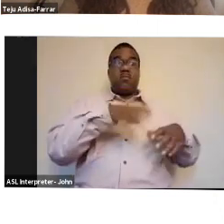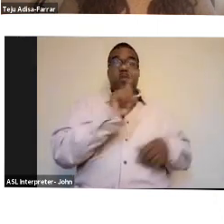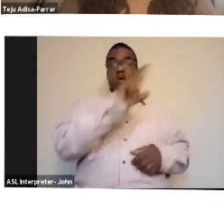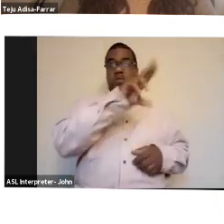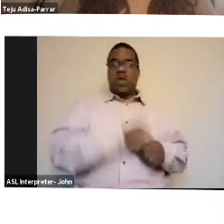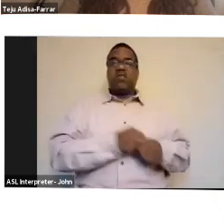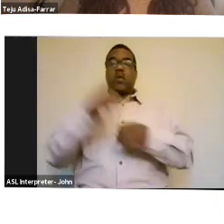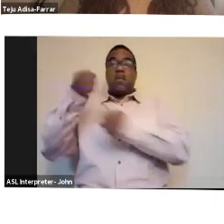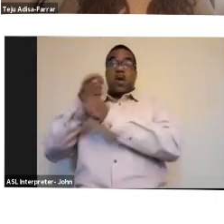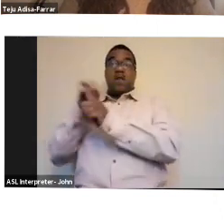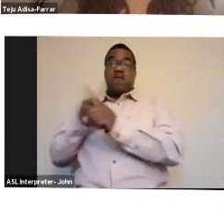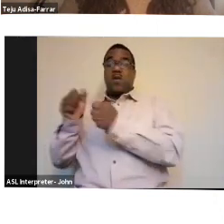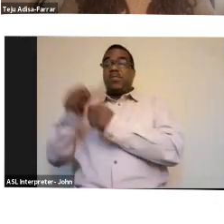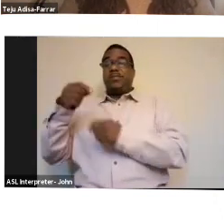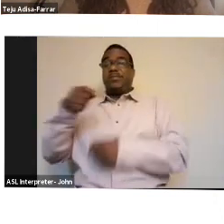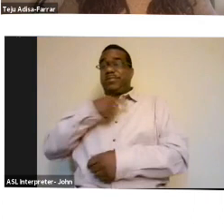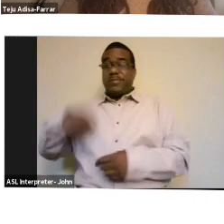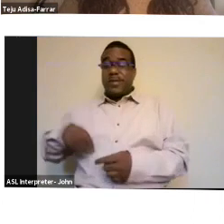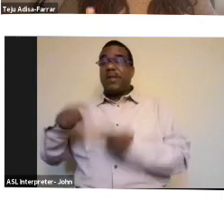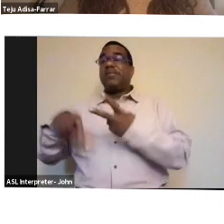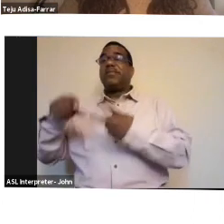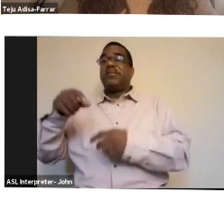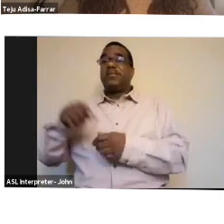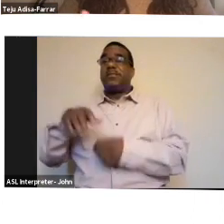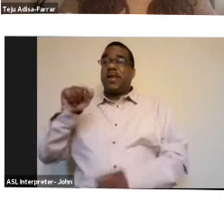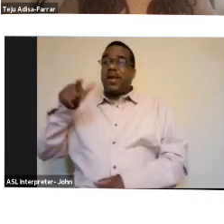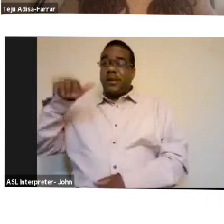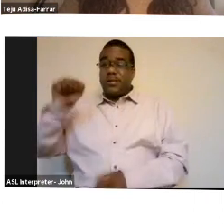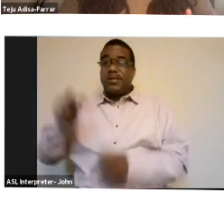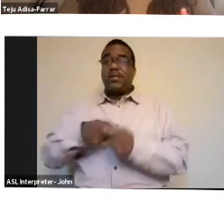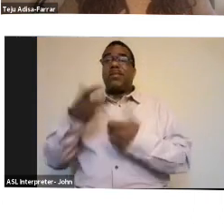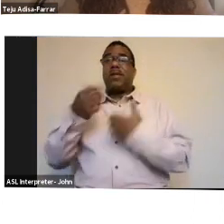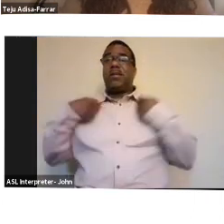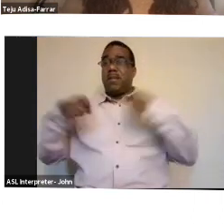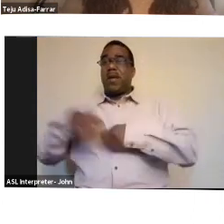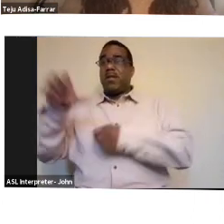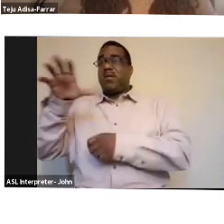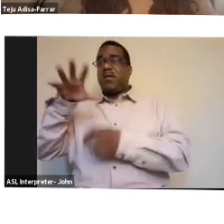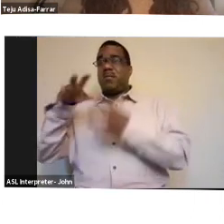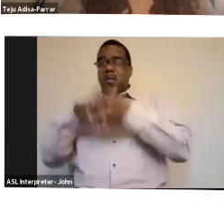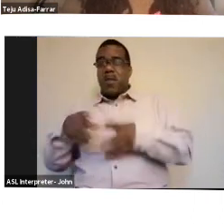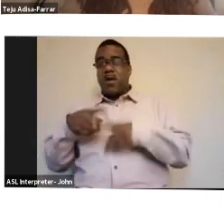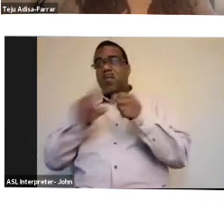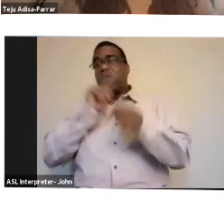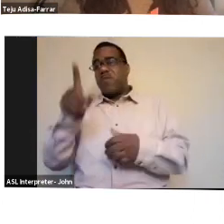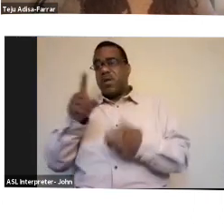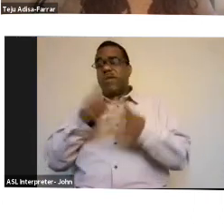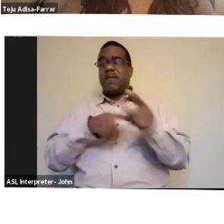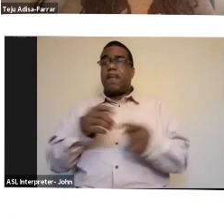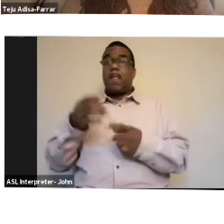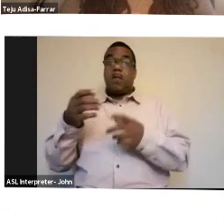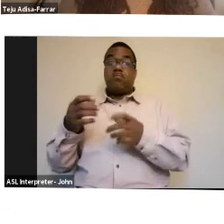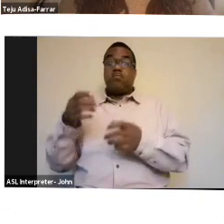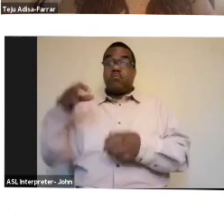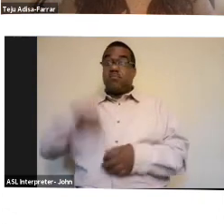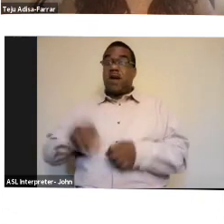Asia, in some cases in Latin America, and the profits and those products are flowing to the US and